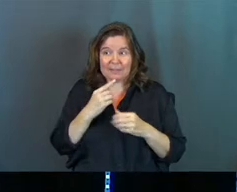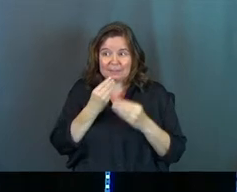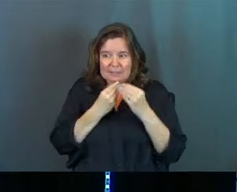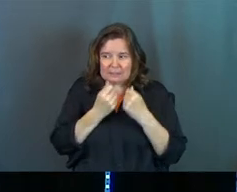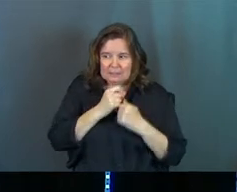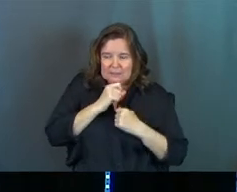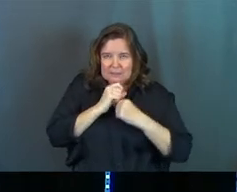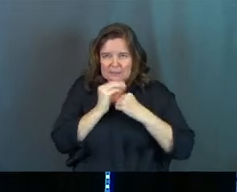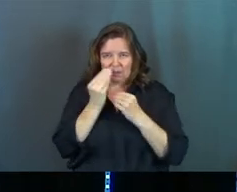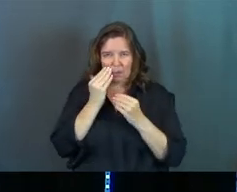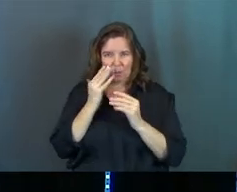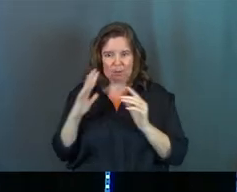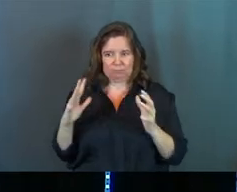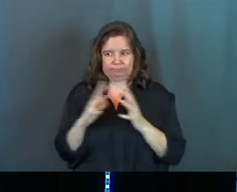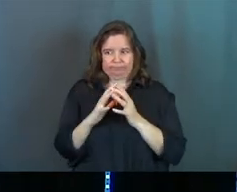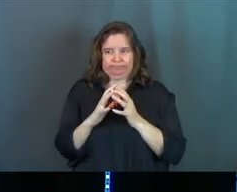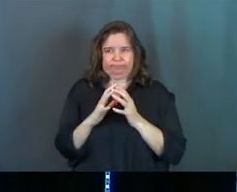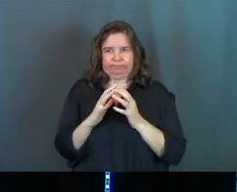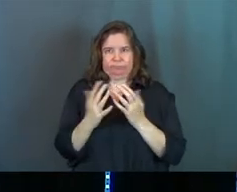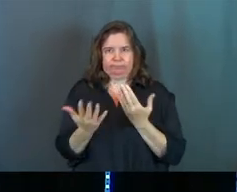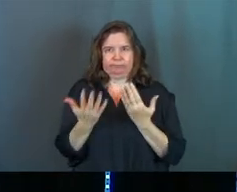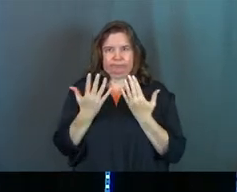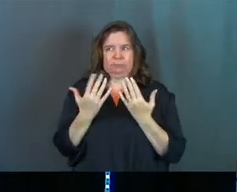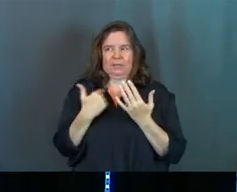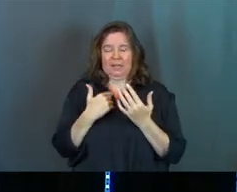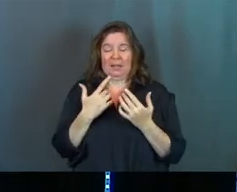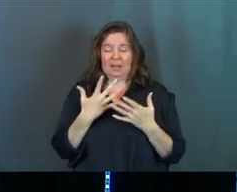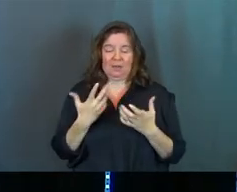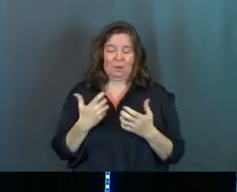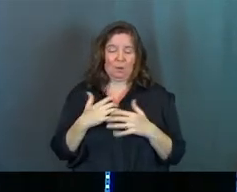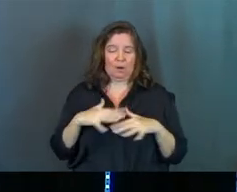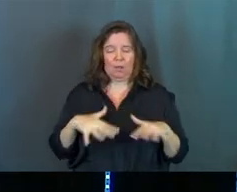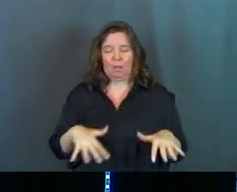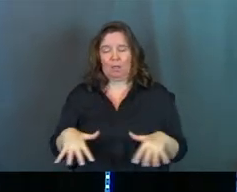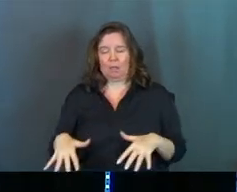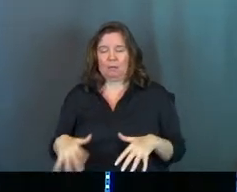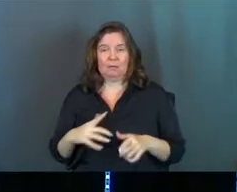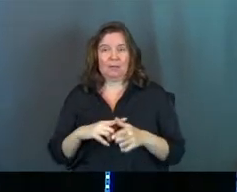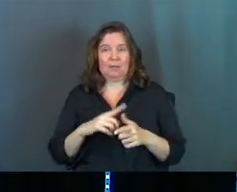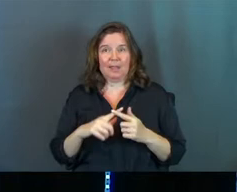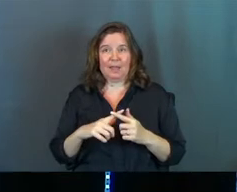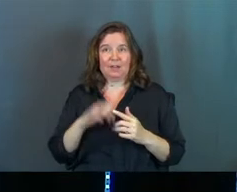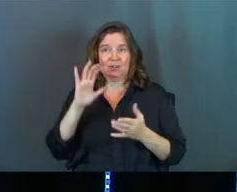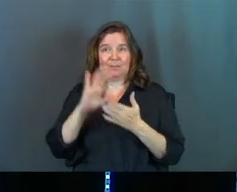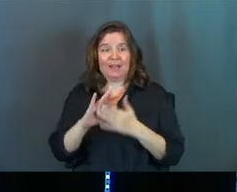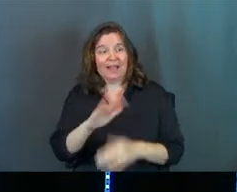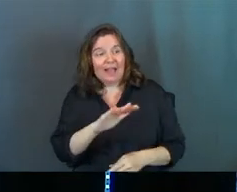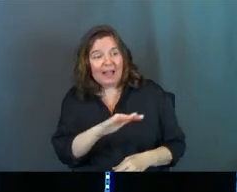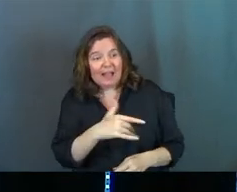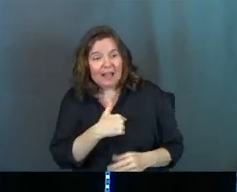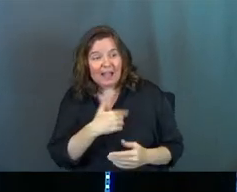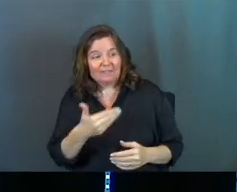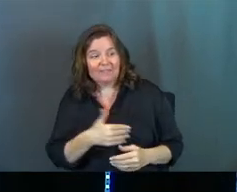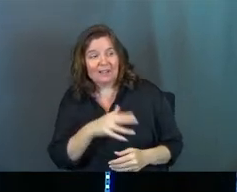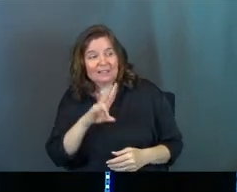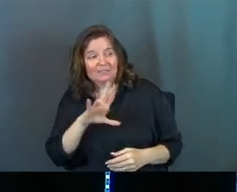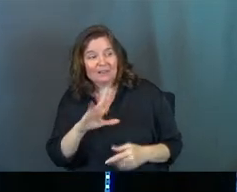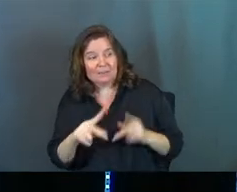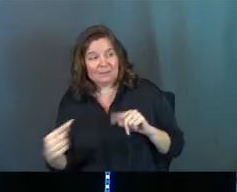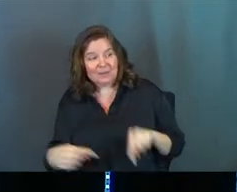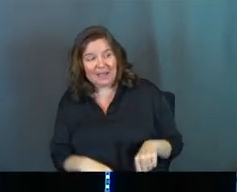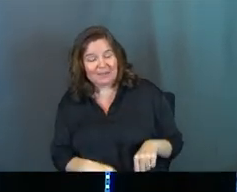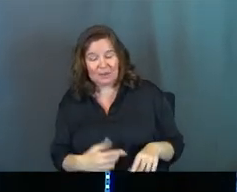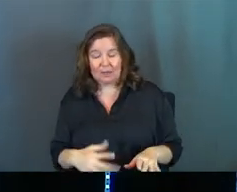to even eat. Like, it was, you know, that feeling, like, maybe you get home after a long day, and you're like, I just want to chill, man. And then your spouse is like, hey, I invited 75